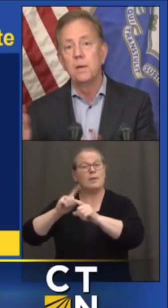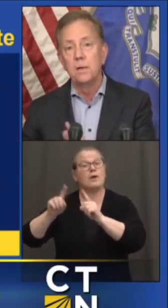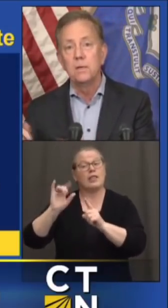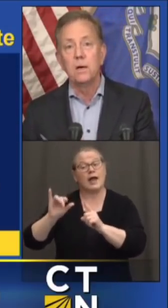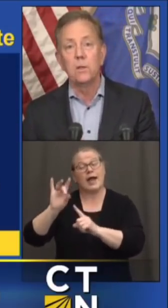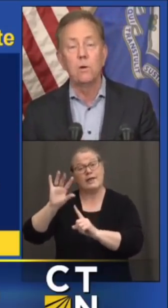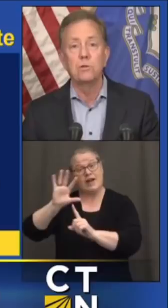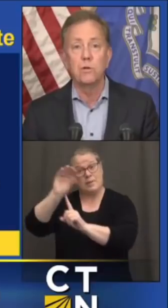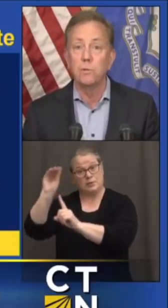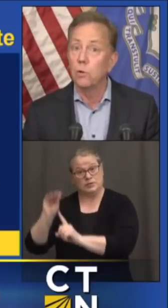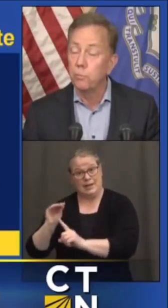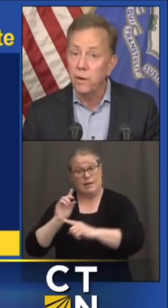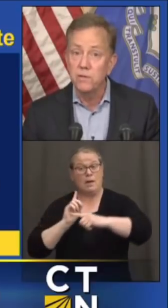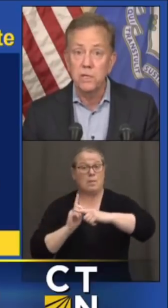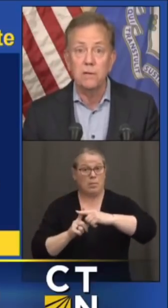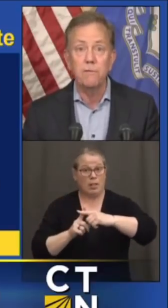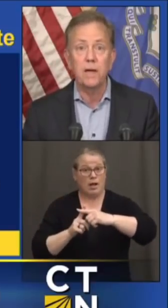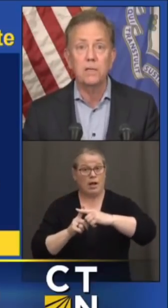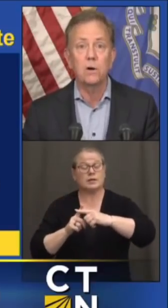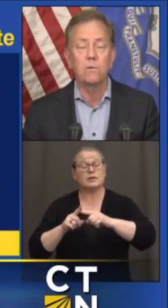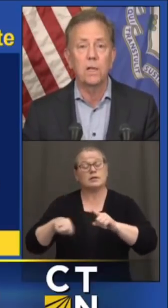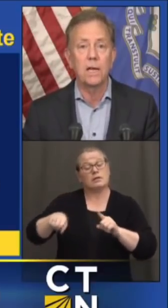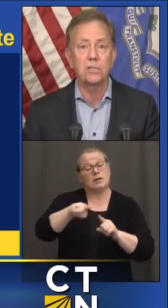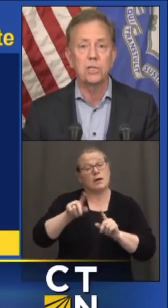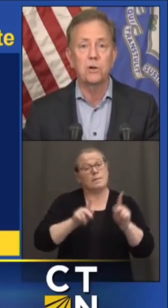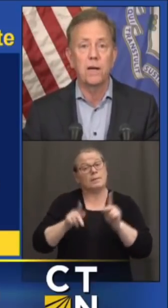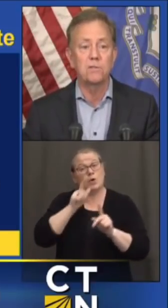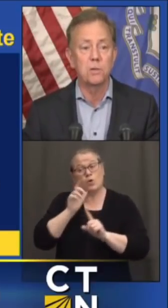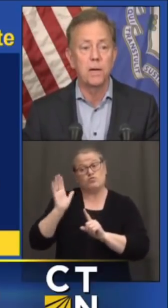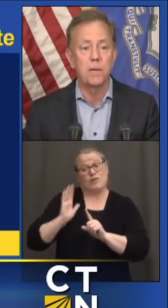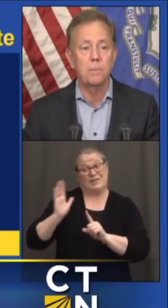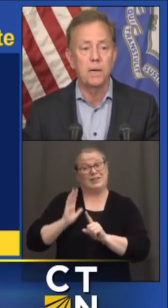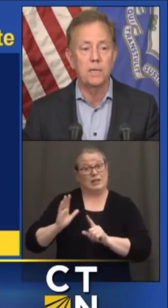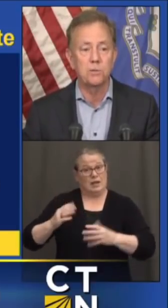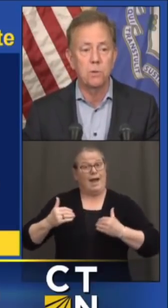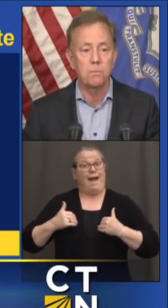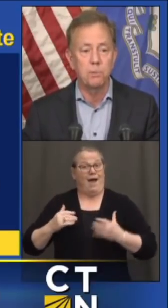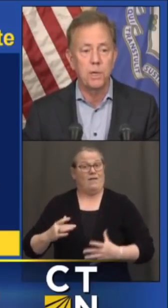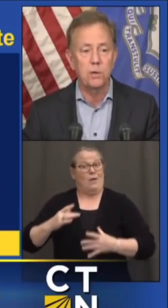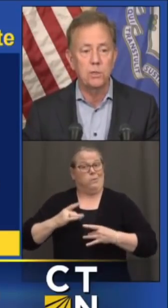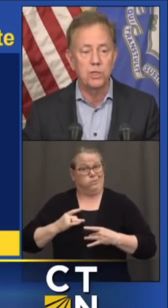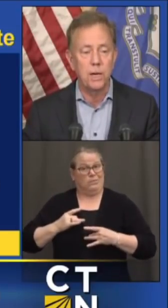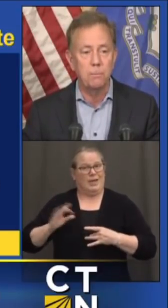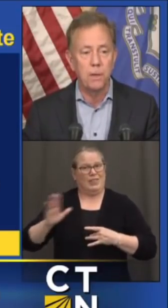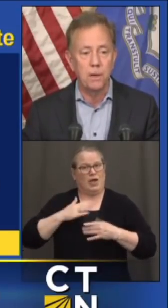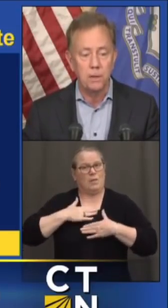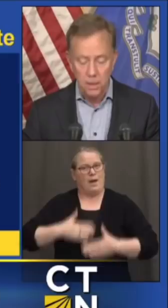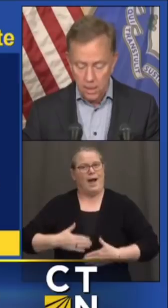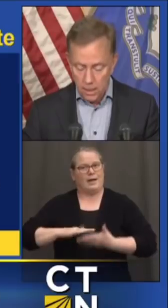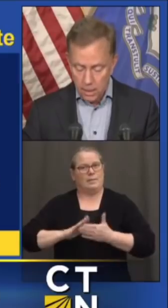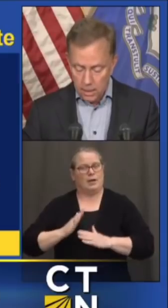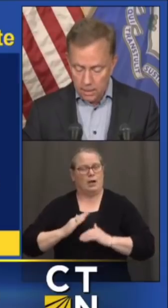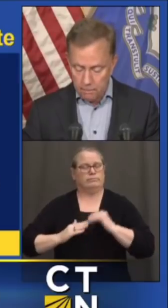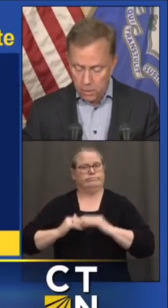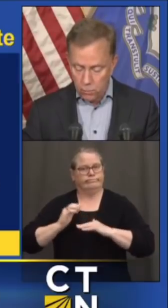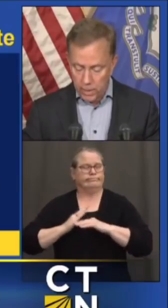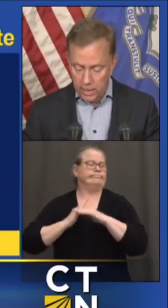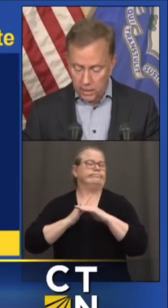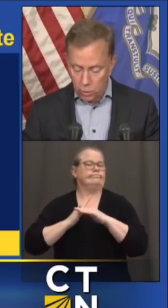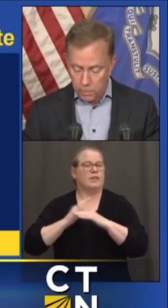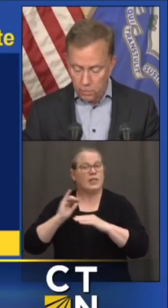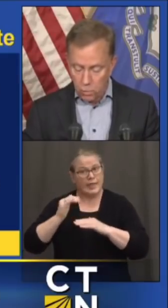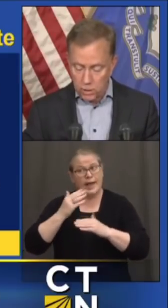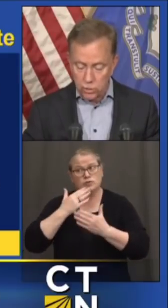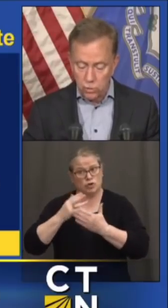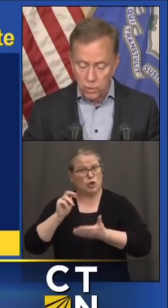those who were previously infected over the last year or have some antibodies. We're in pretty good shape there. Look,